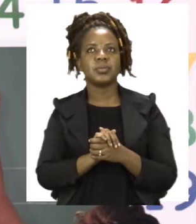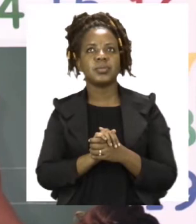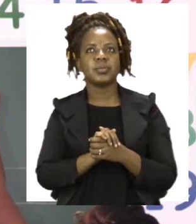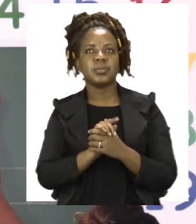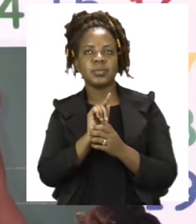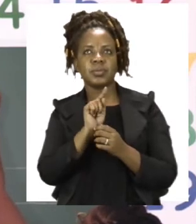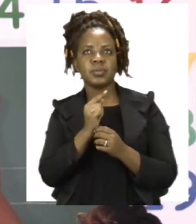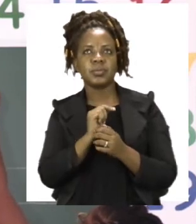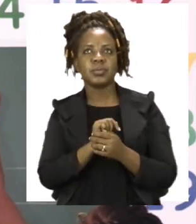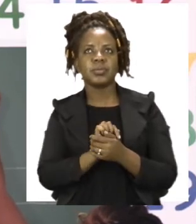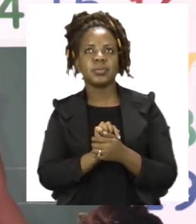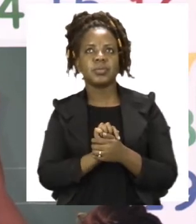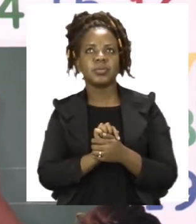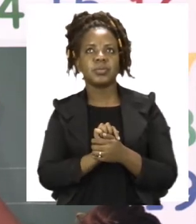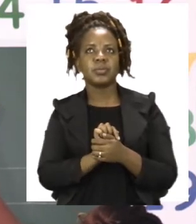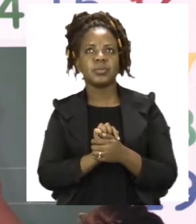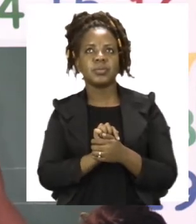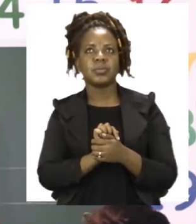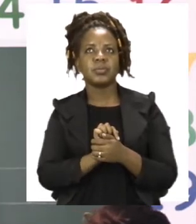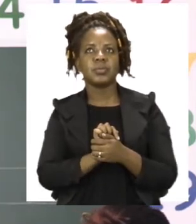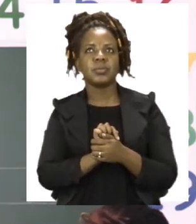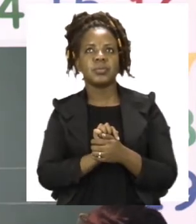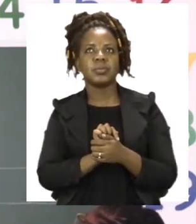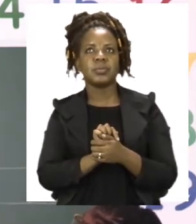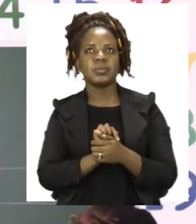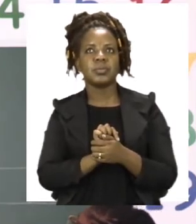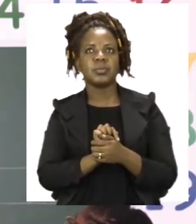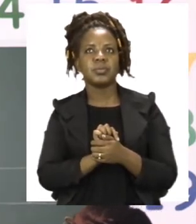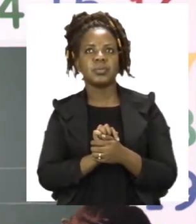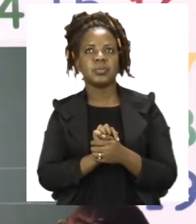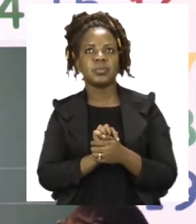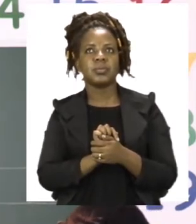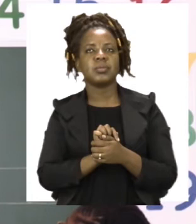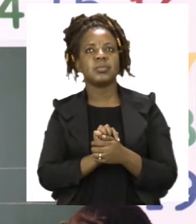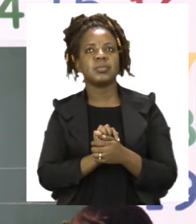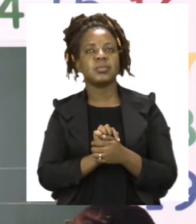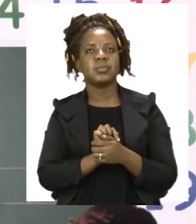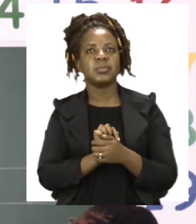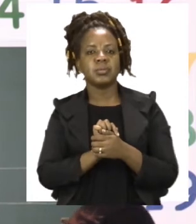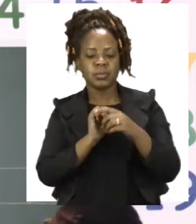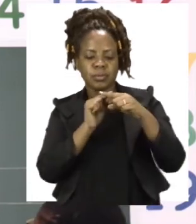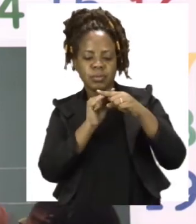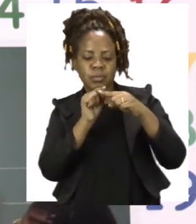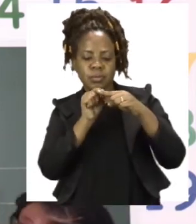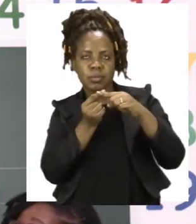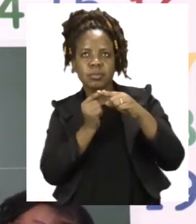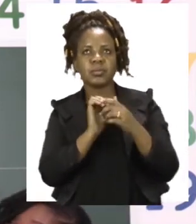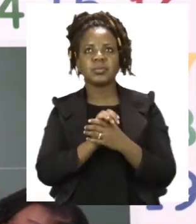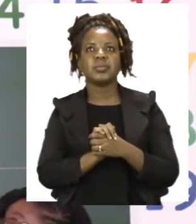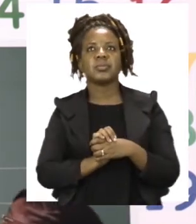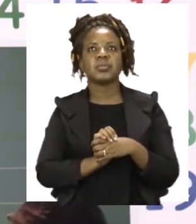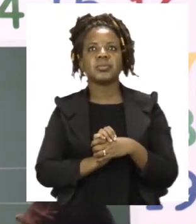looks like this. But it sits on the line. So there it